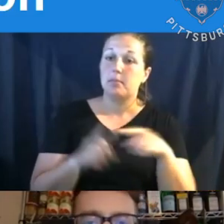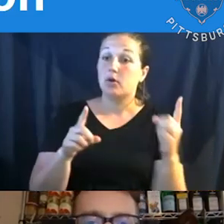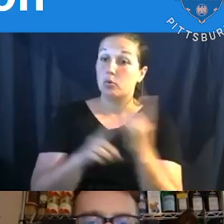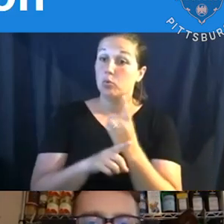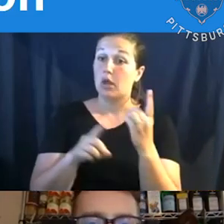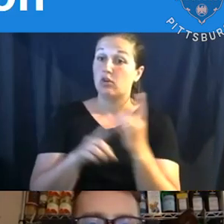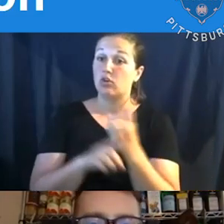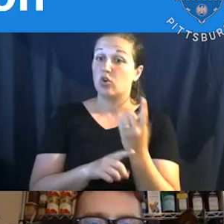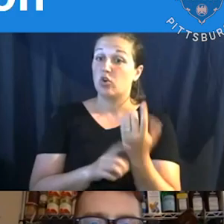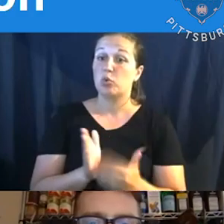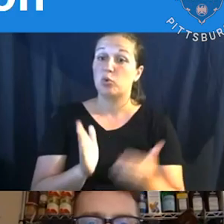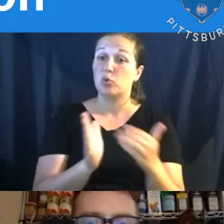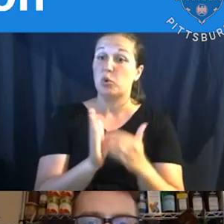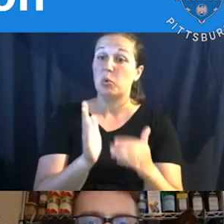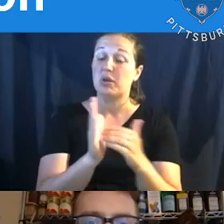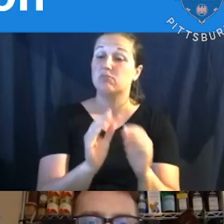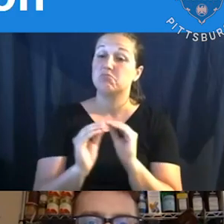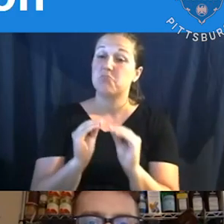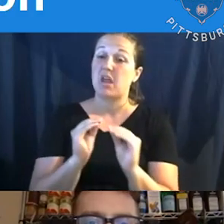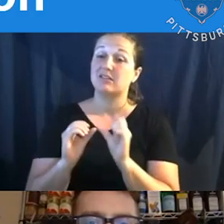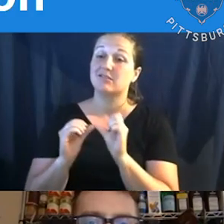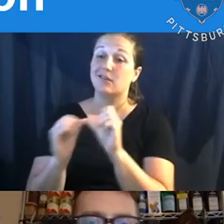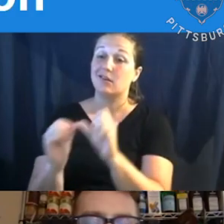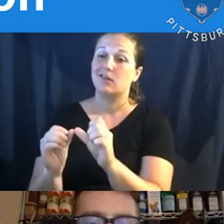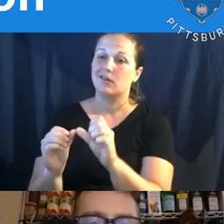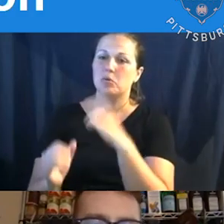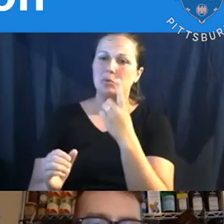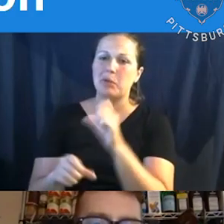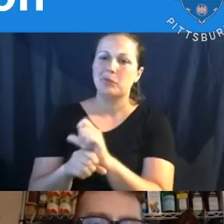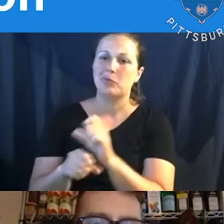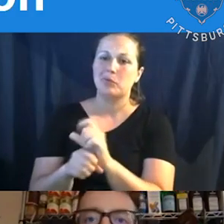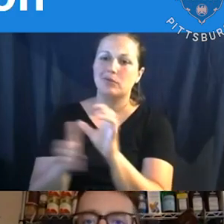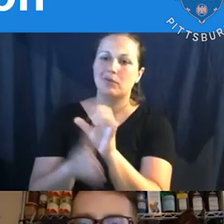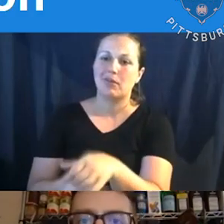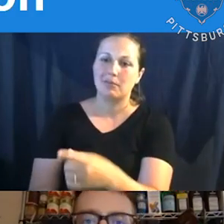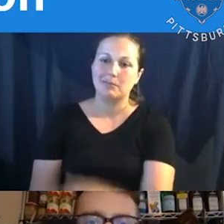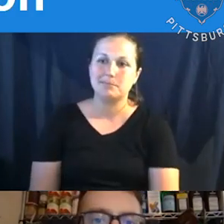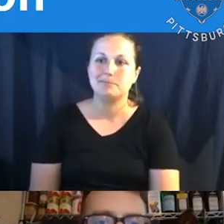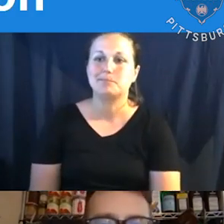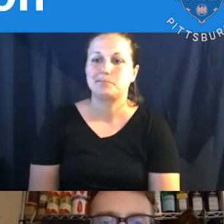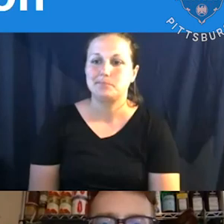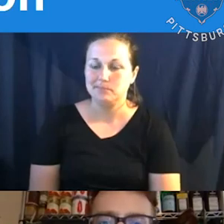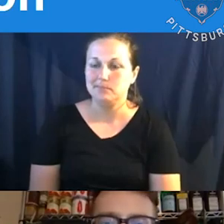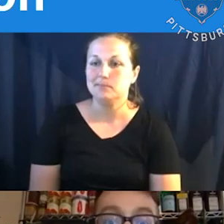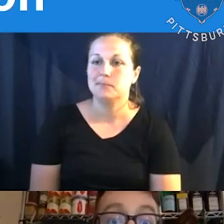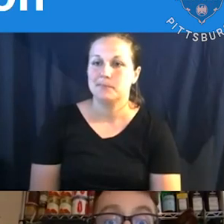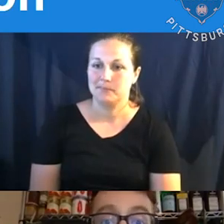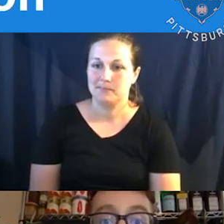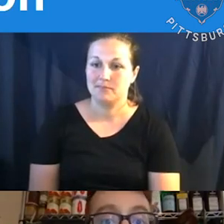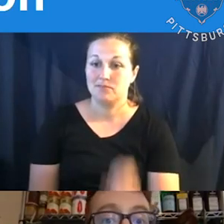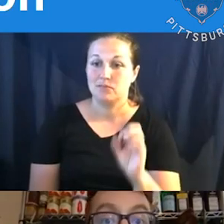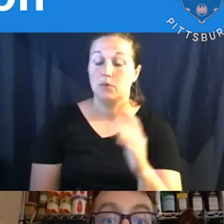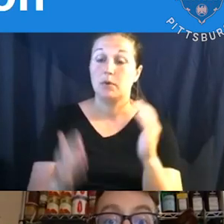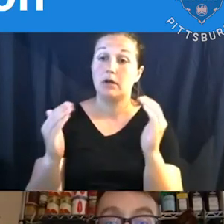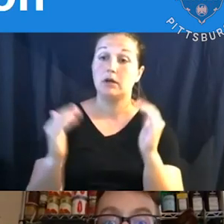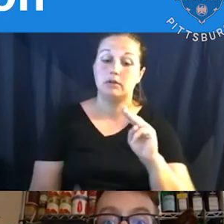recurring maintenance of those bike trails that public works will perform that. Okay. Mark asks a good